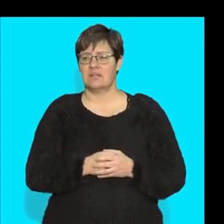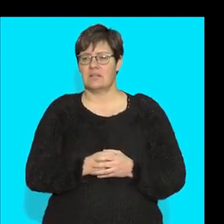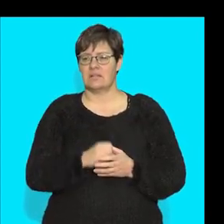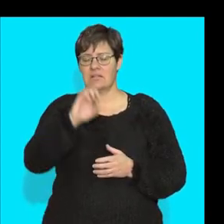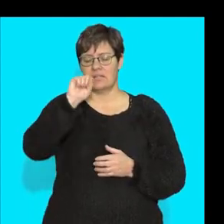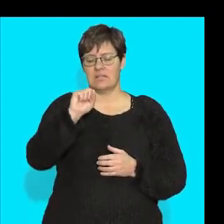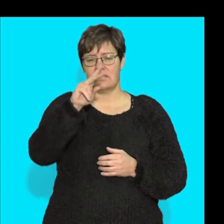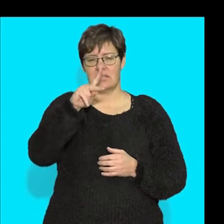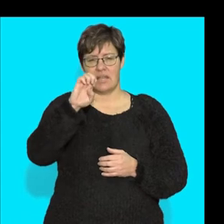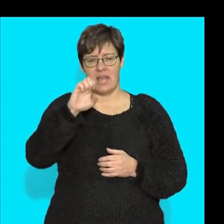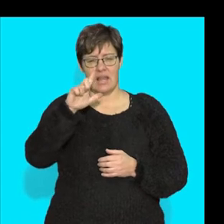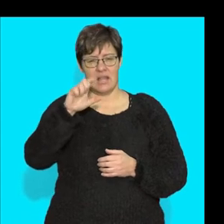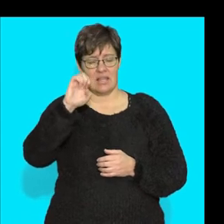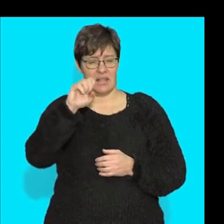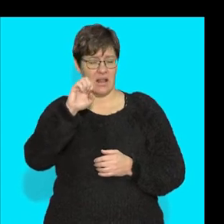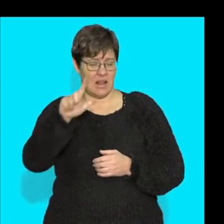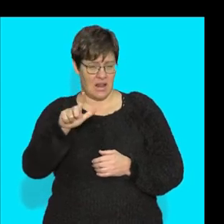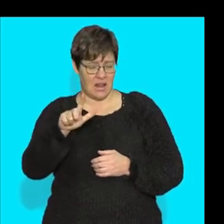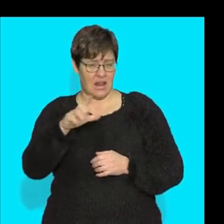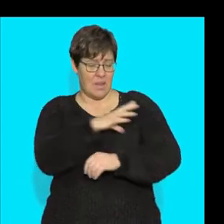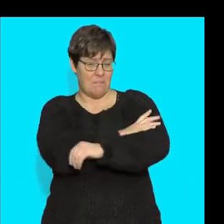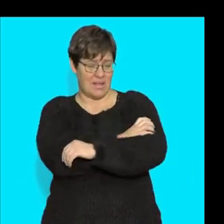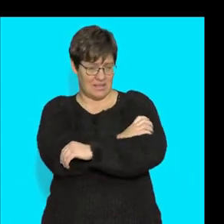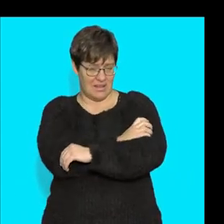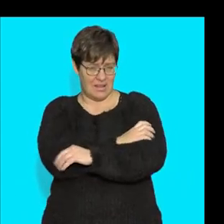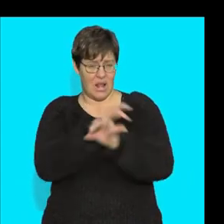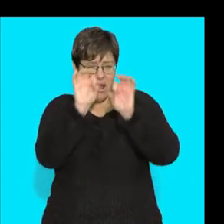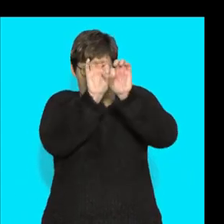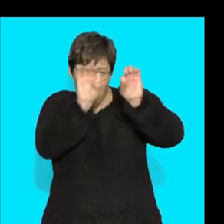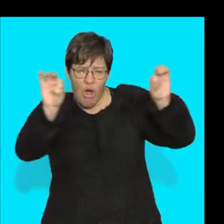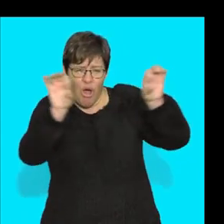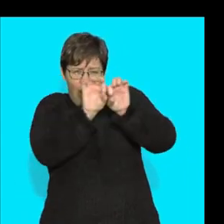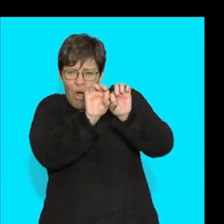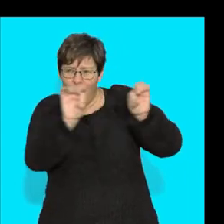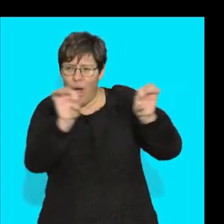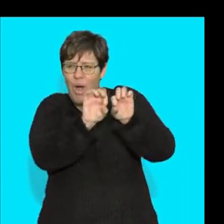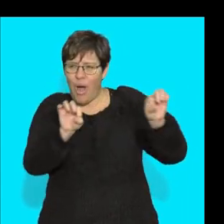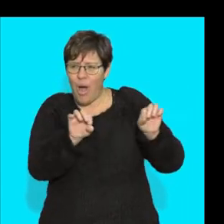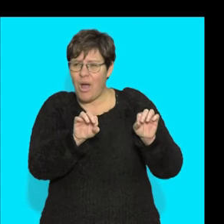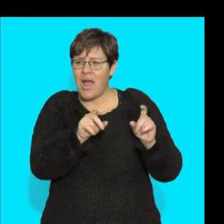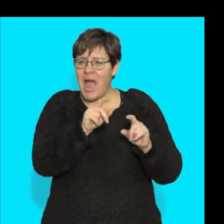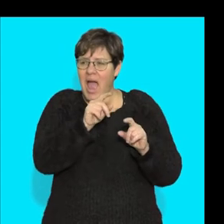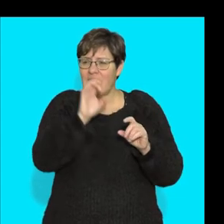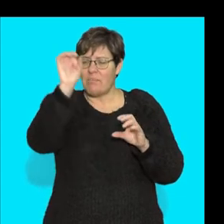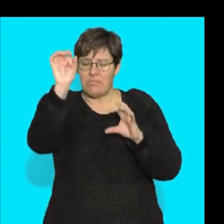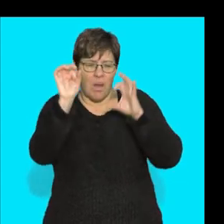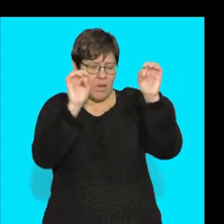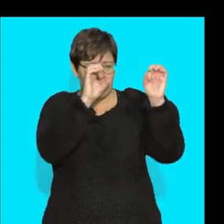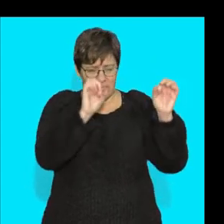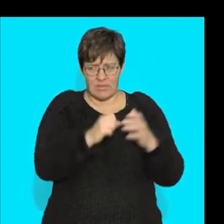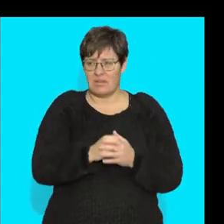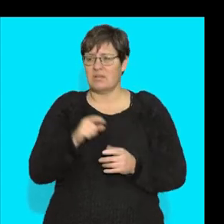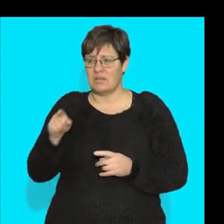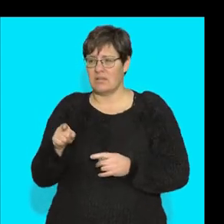long, thin cells with obvious striations. And these ones, all right, are